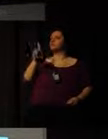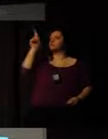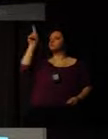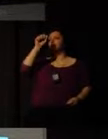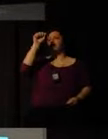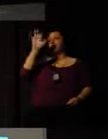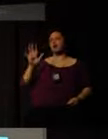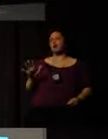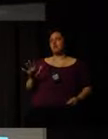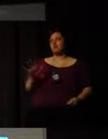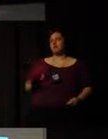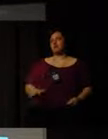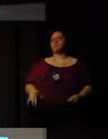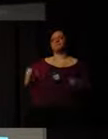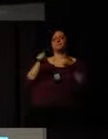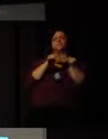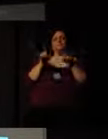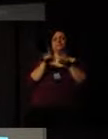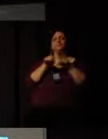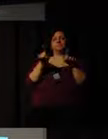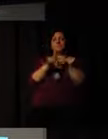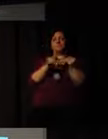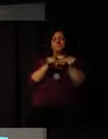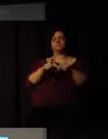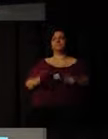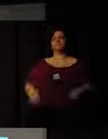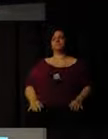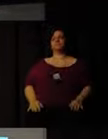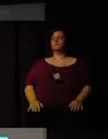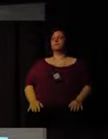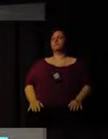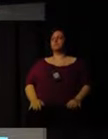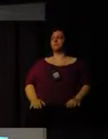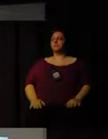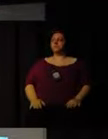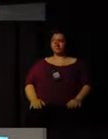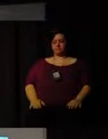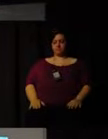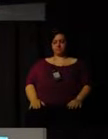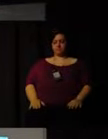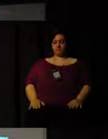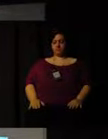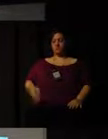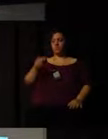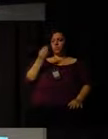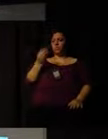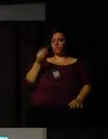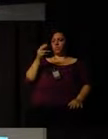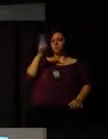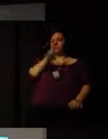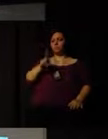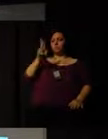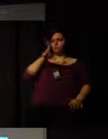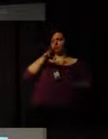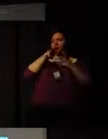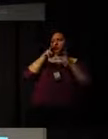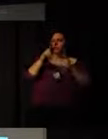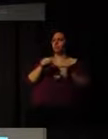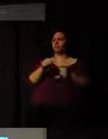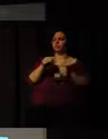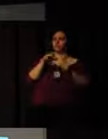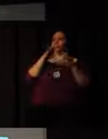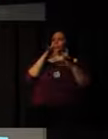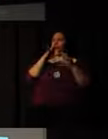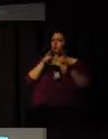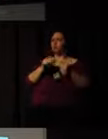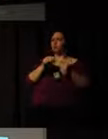And then also looking at how we can fully utilize volunteers. Because we